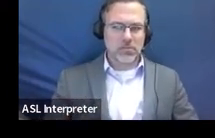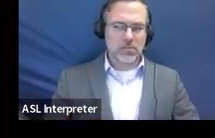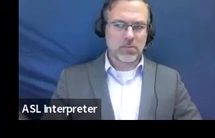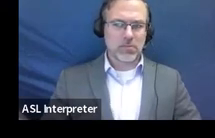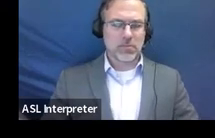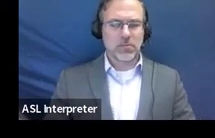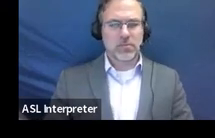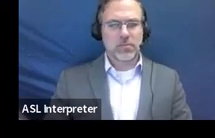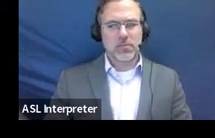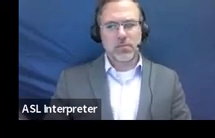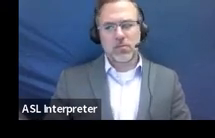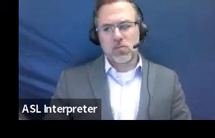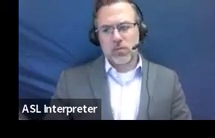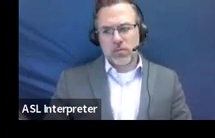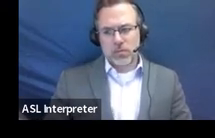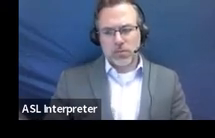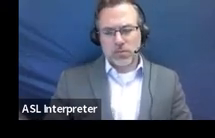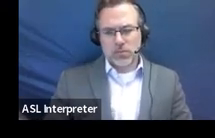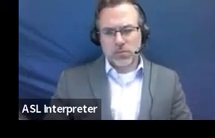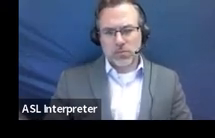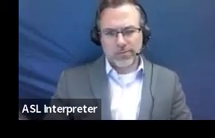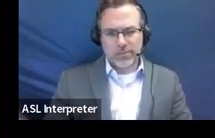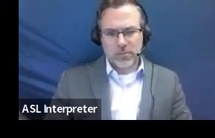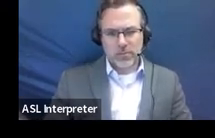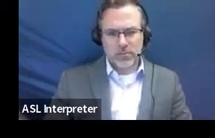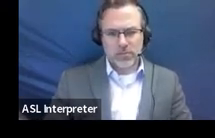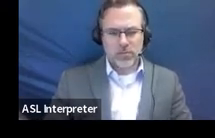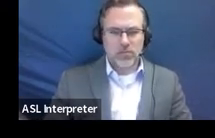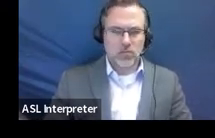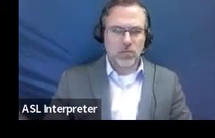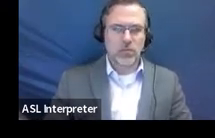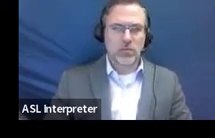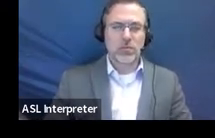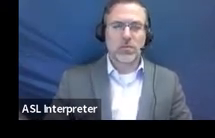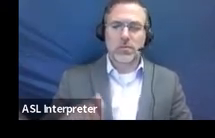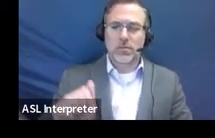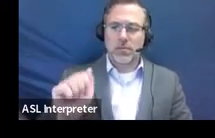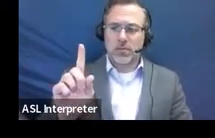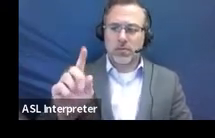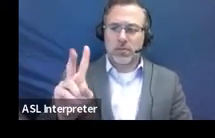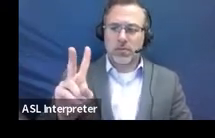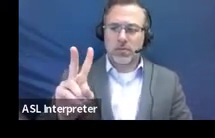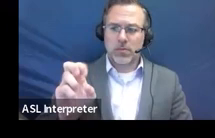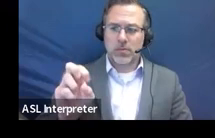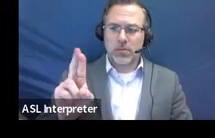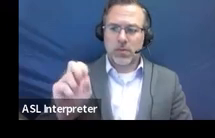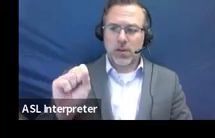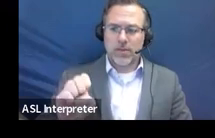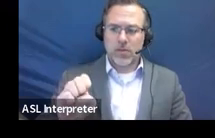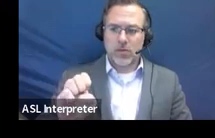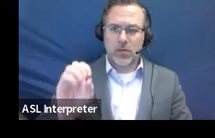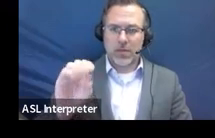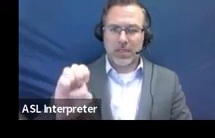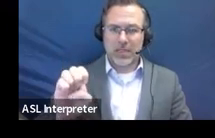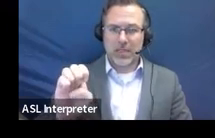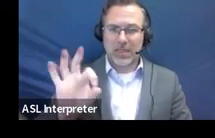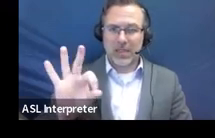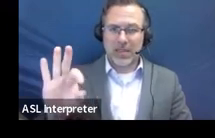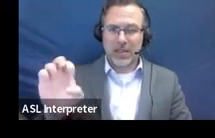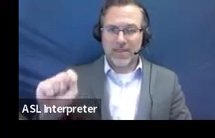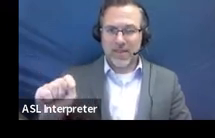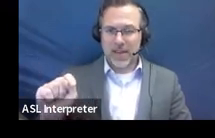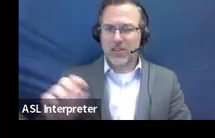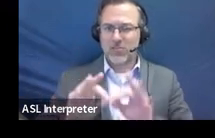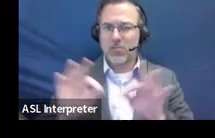And then, so the adverse effect form is about determining the eligibility for special ed